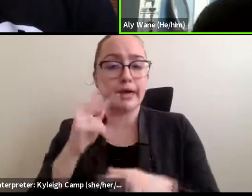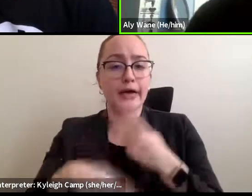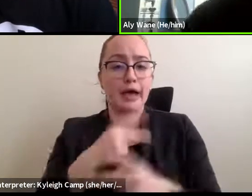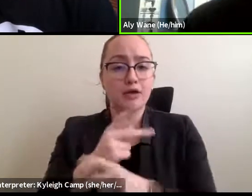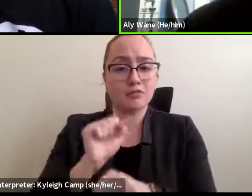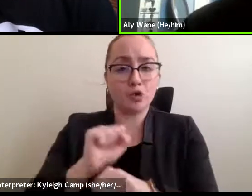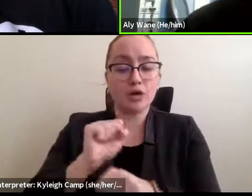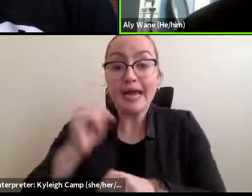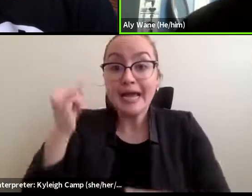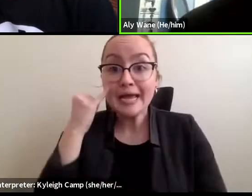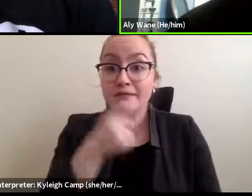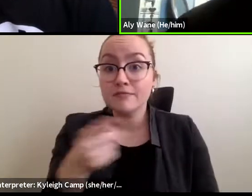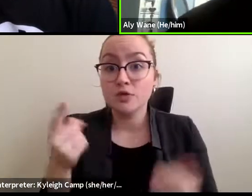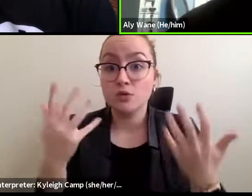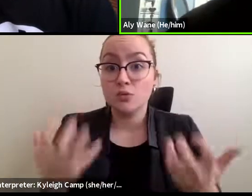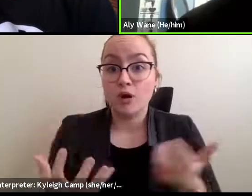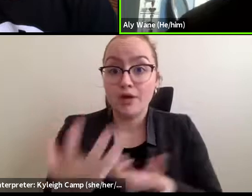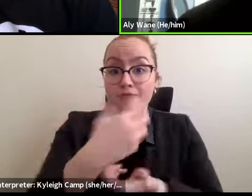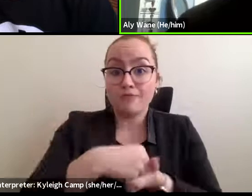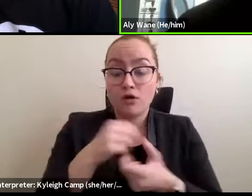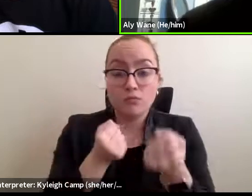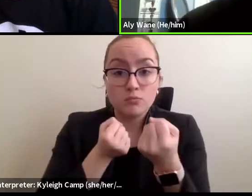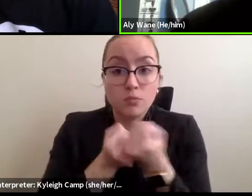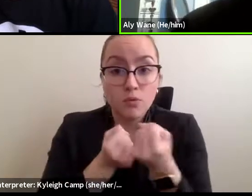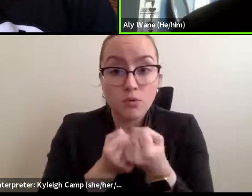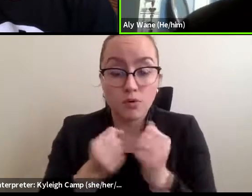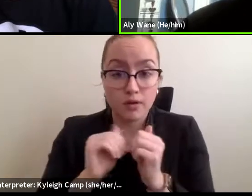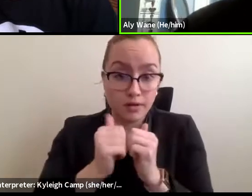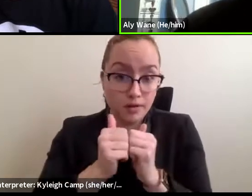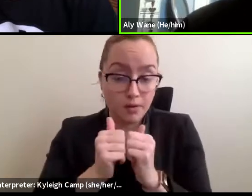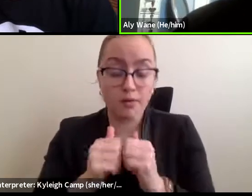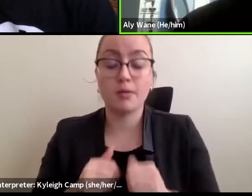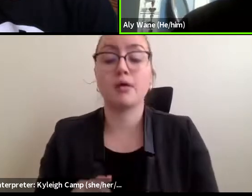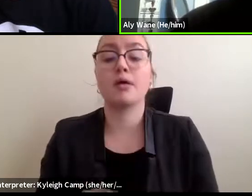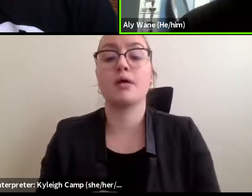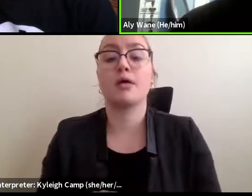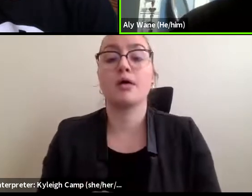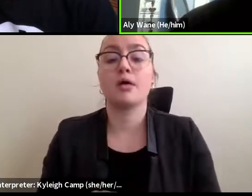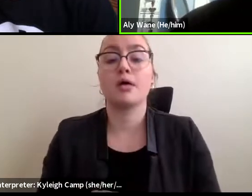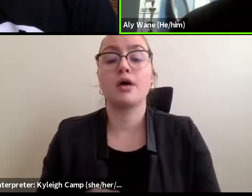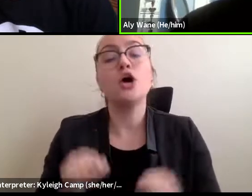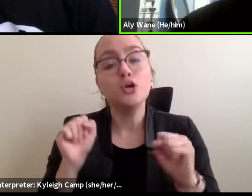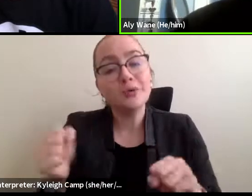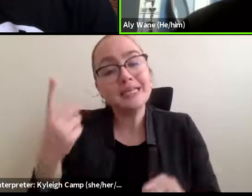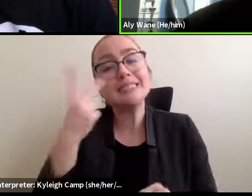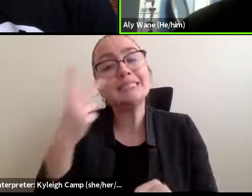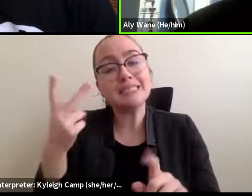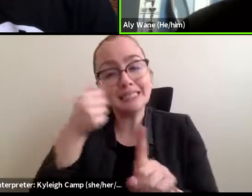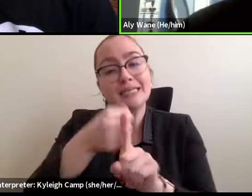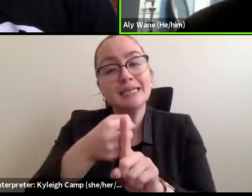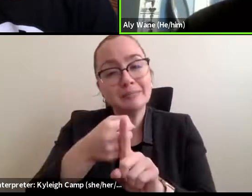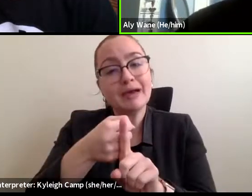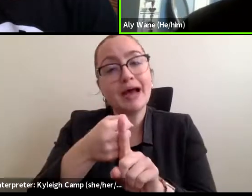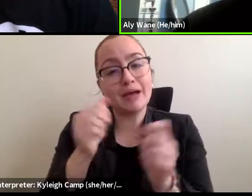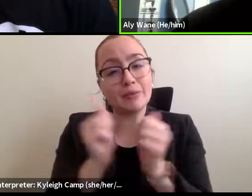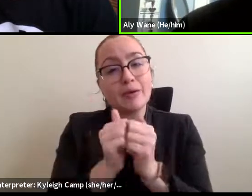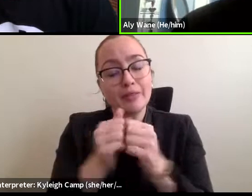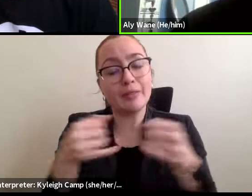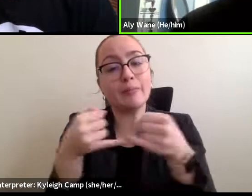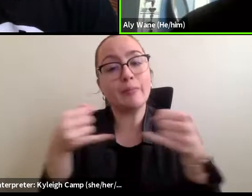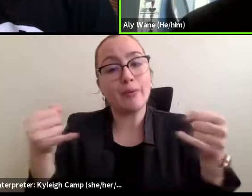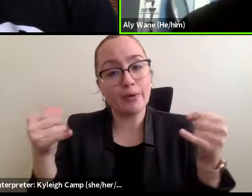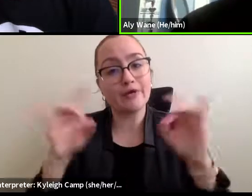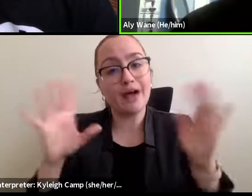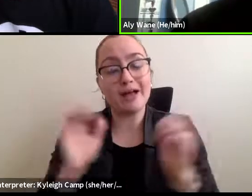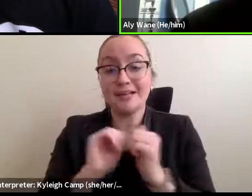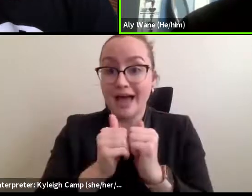they want to do work on this issue right now is, I mean, you can see the effects of border violence in our local detention centers. I